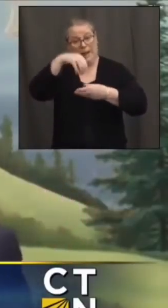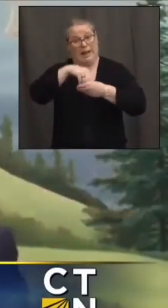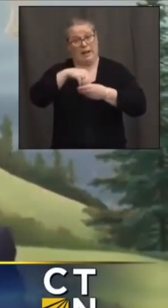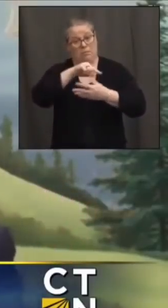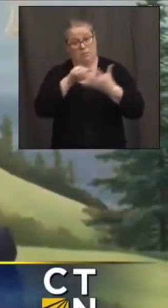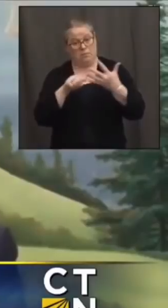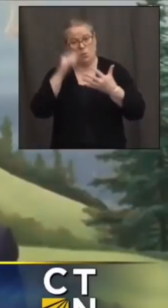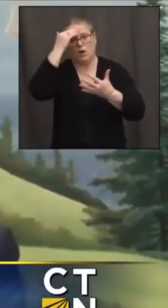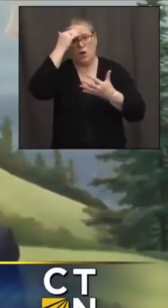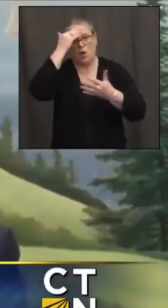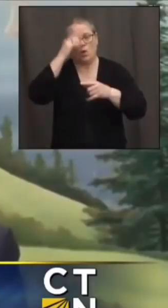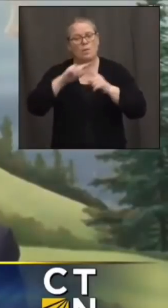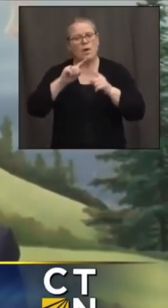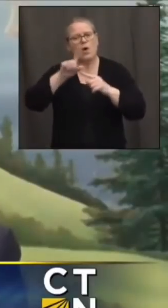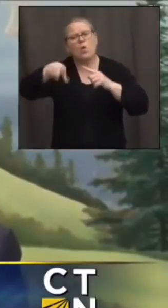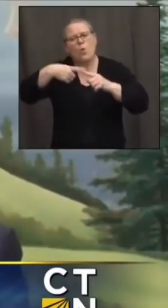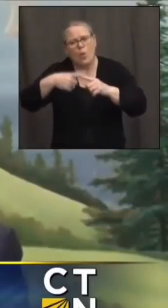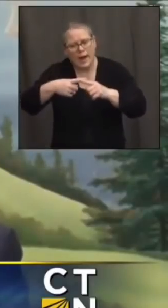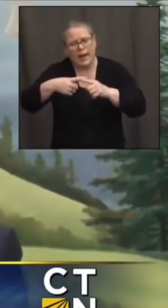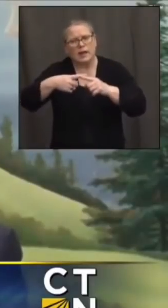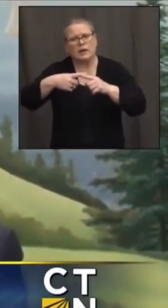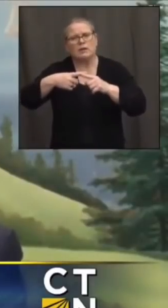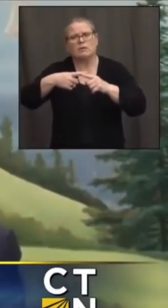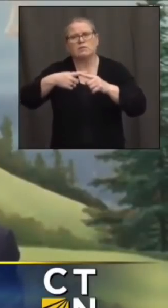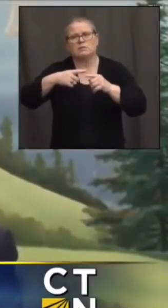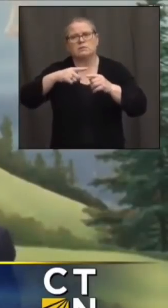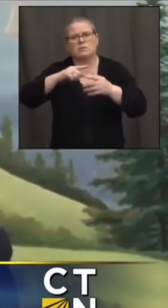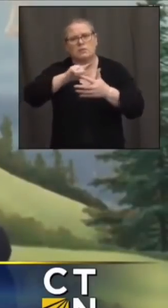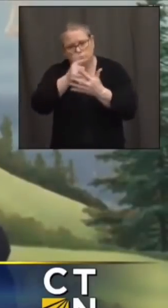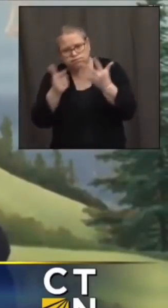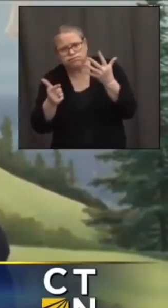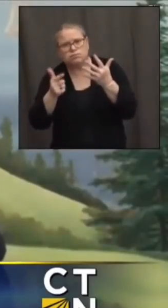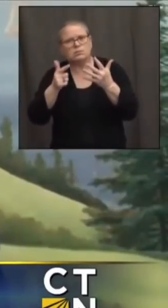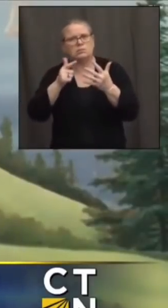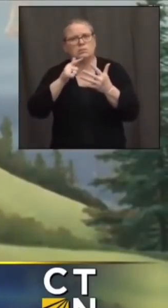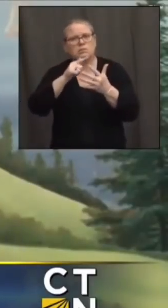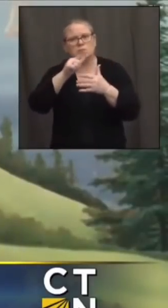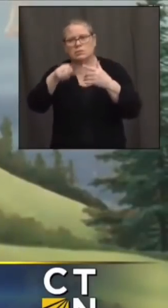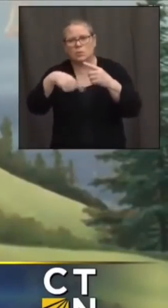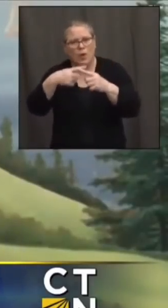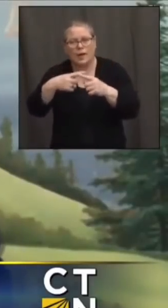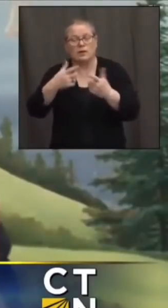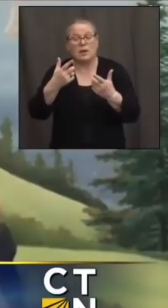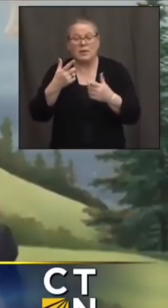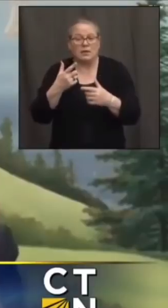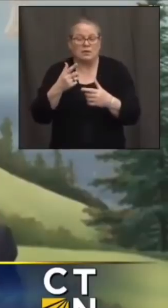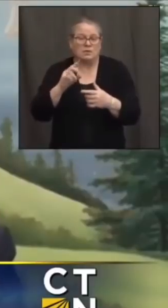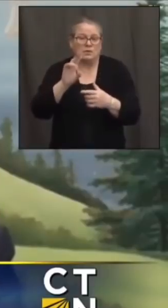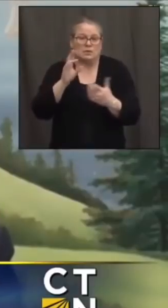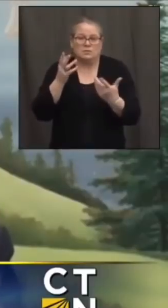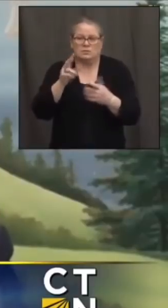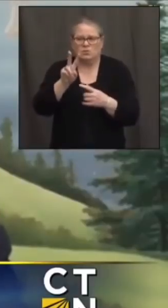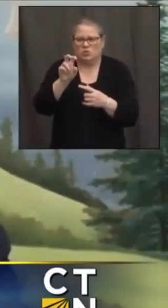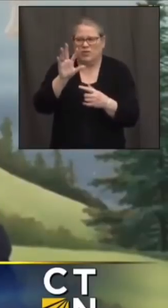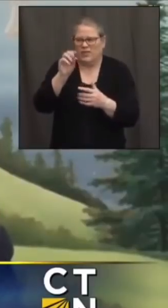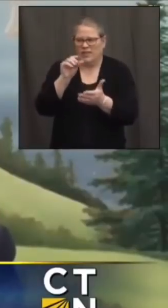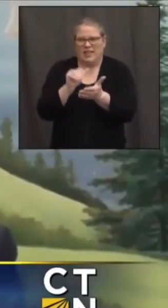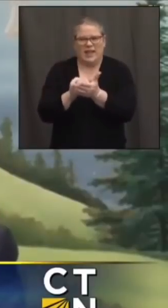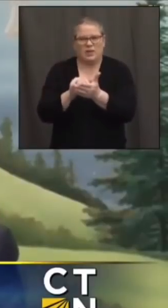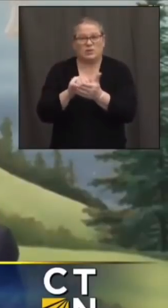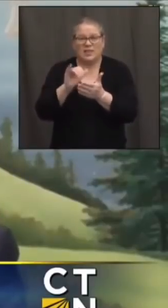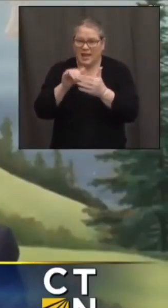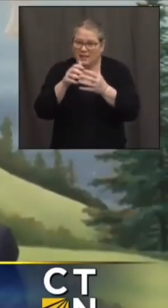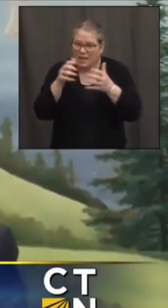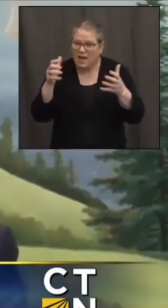we've had several questions about that obviously 75 and above or what 100 and 250 000 or something that's a lot of